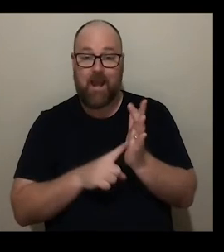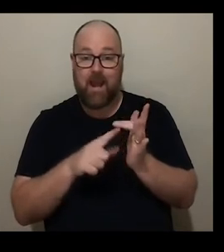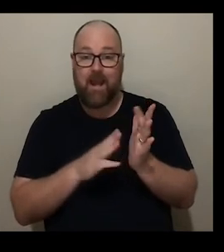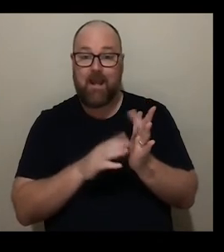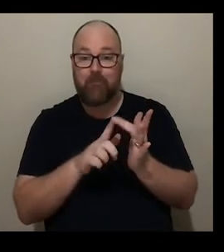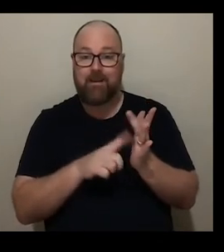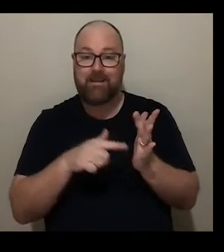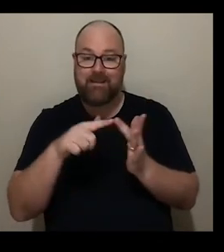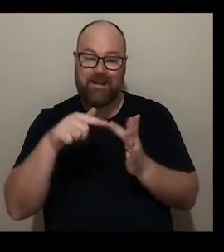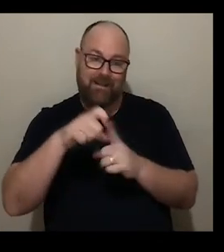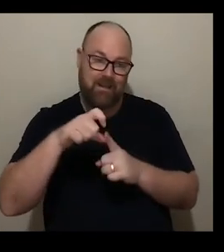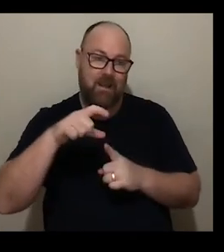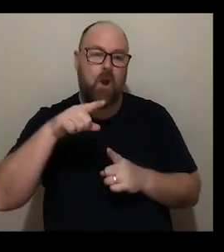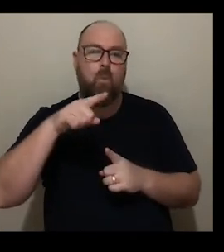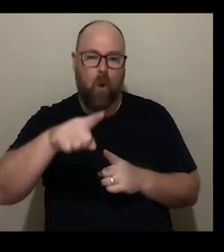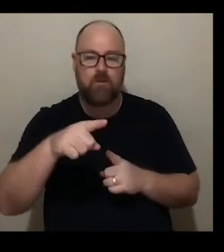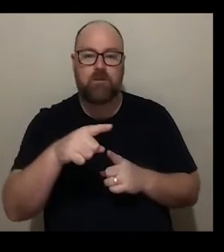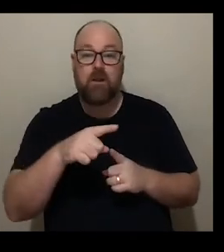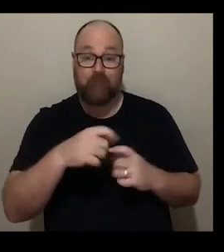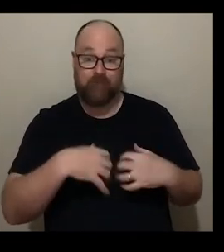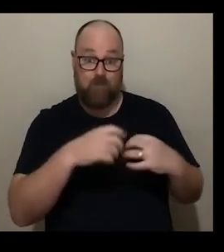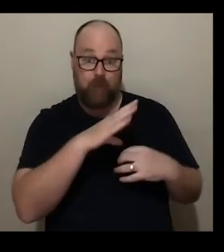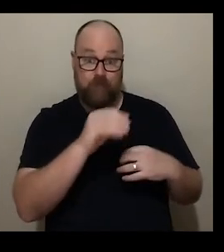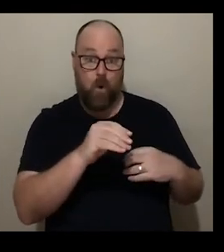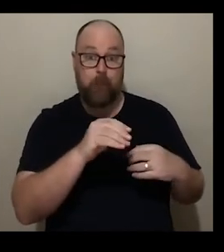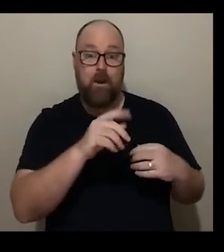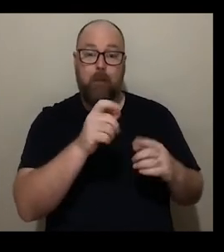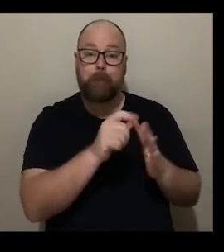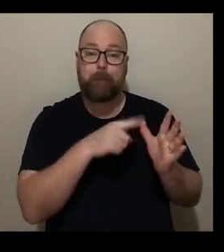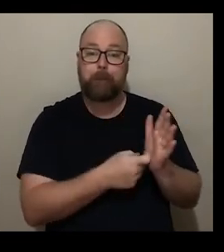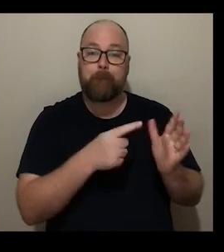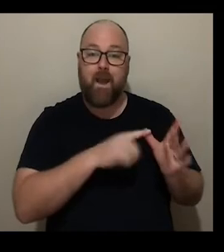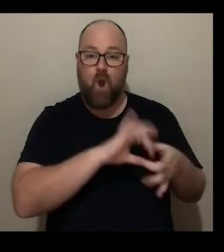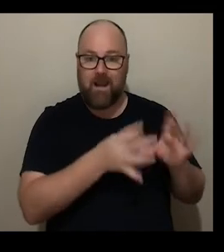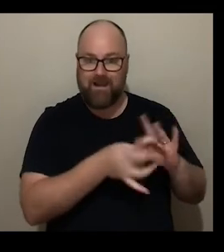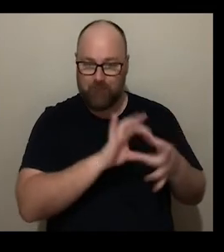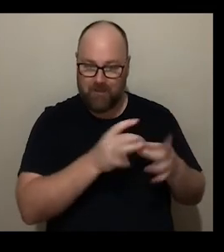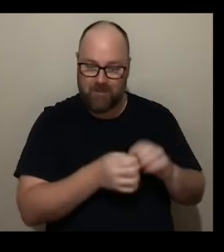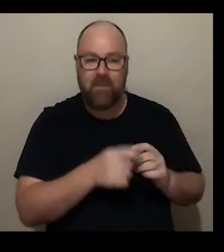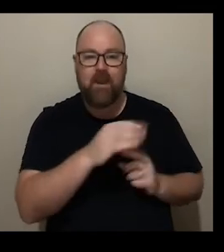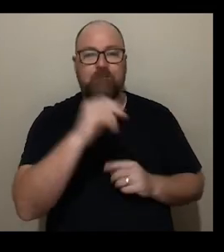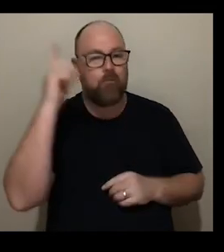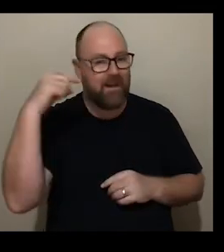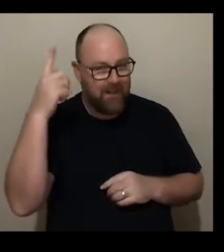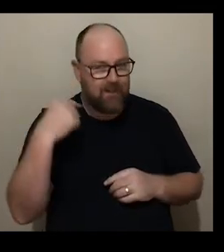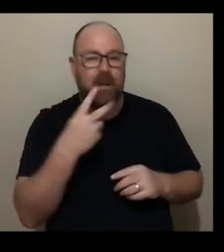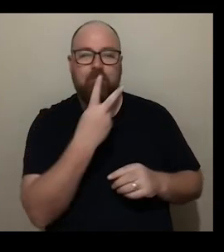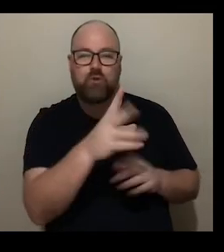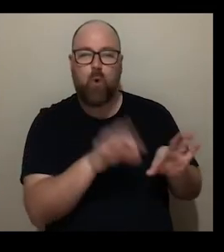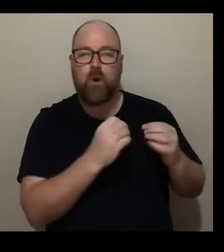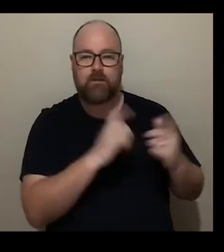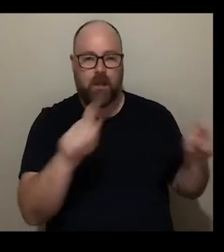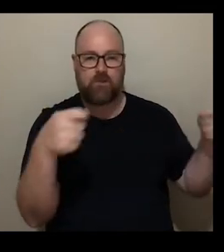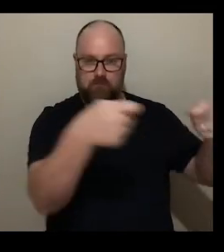of work so it came out of the Paralympics in 2012 and then was delivered by two delivery partners in London so that's Shape Arts and Arts